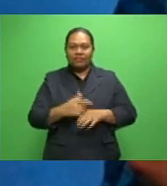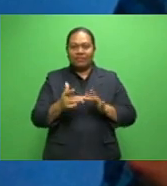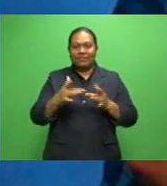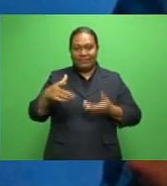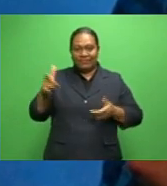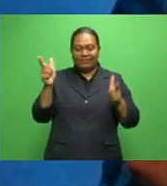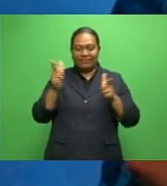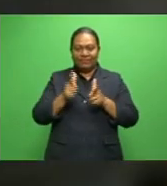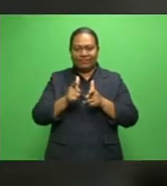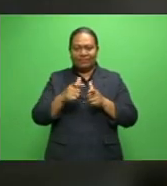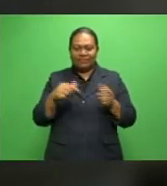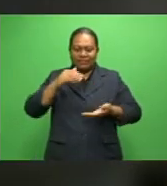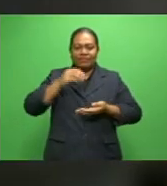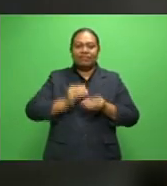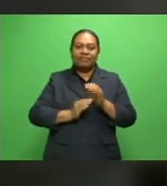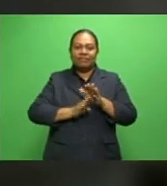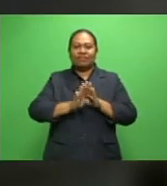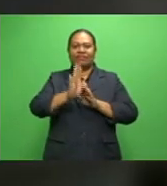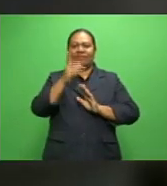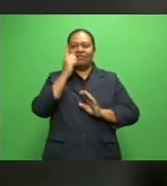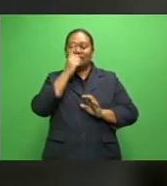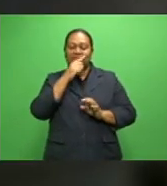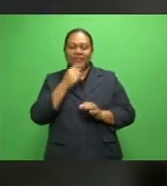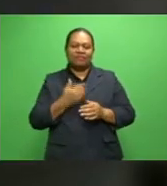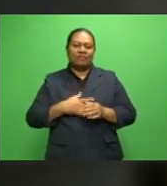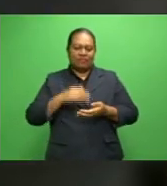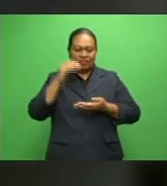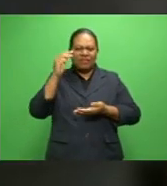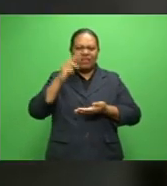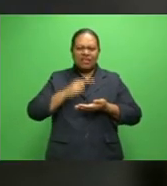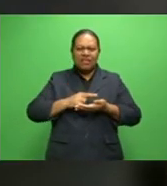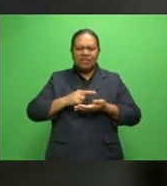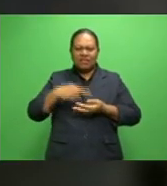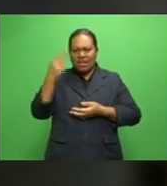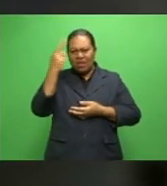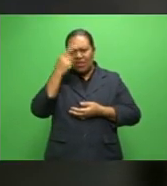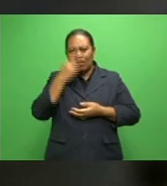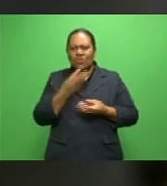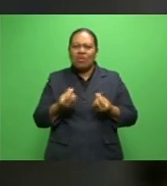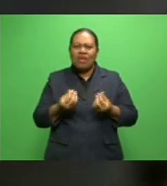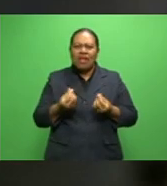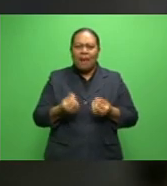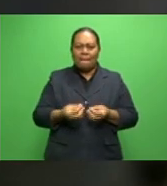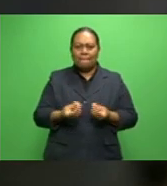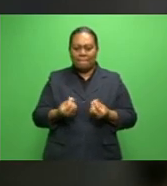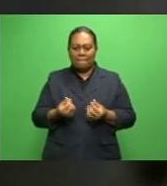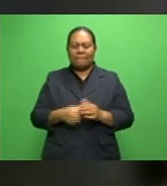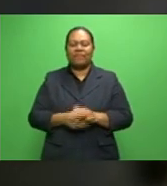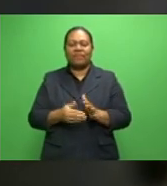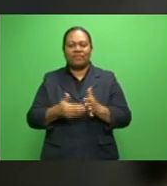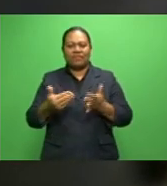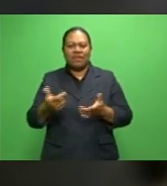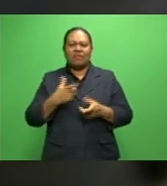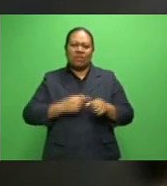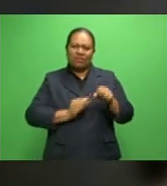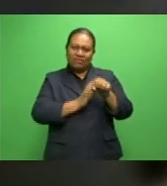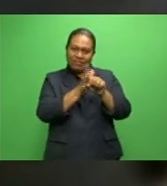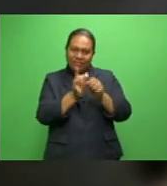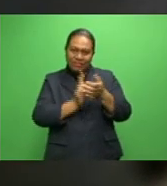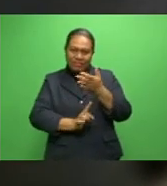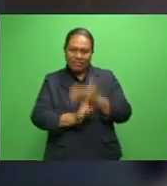payment is increasing convenience for customers and reduces the risk of cash handling as a means of spreading COVID-19.